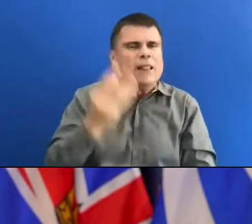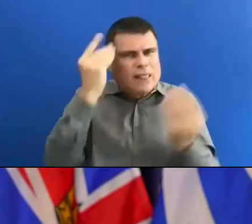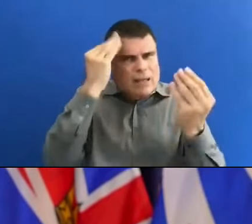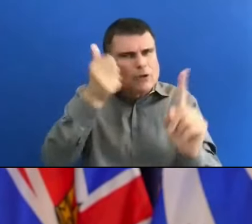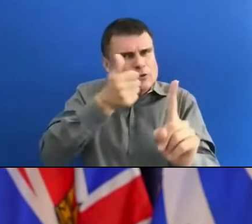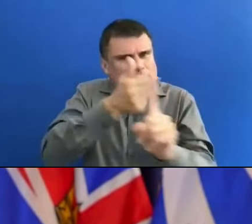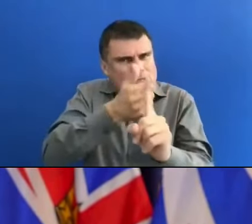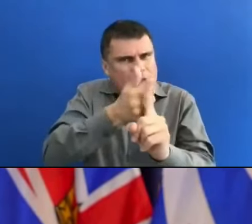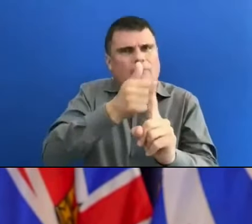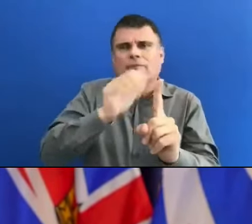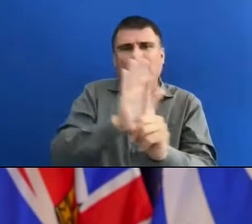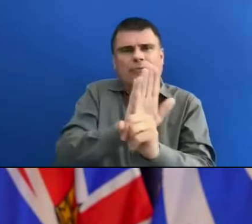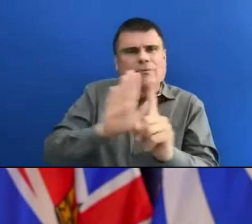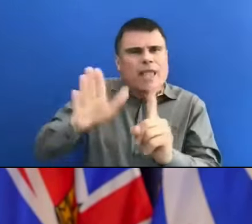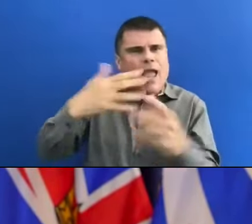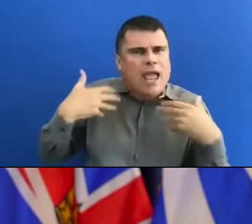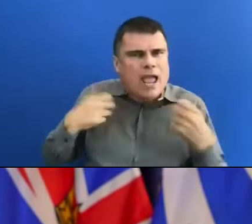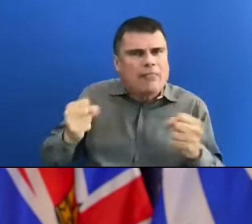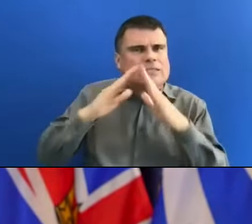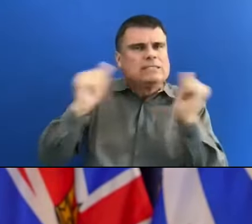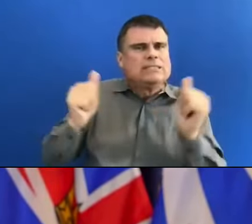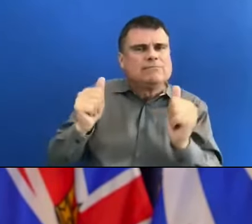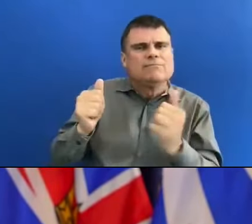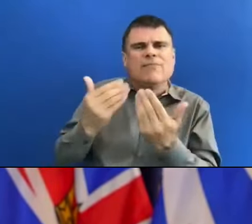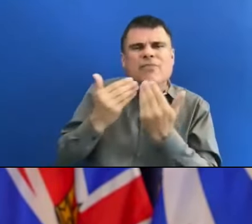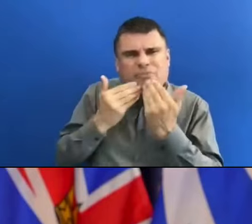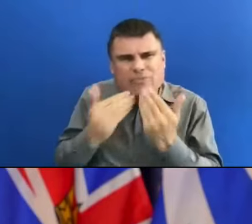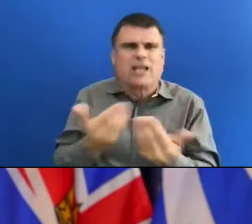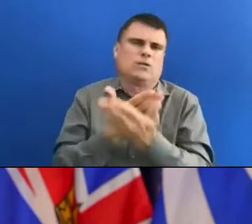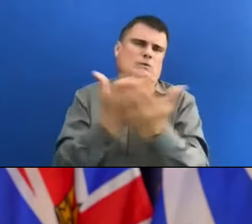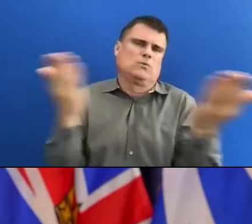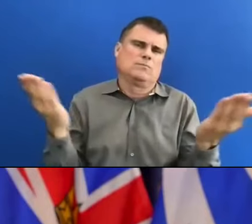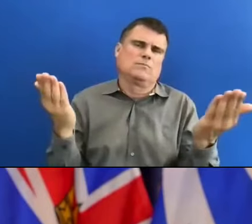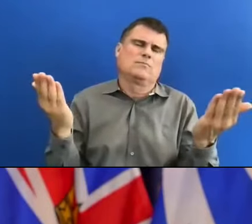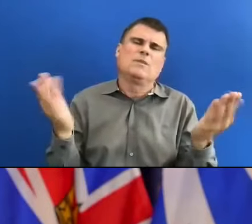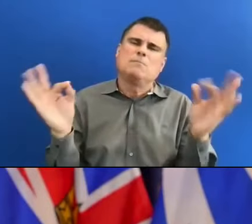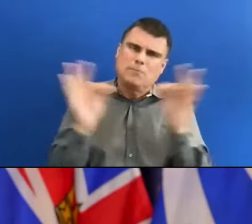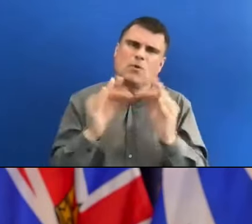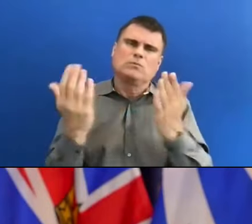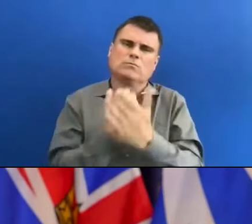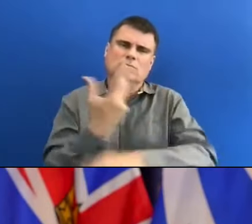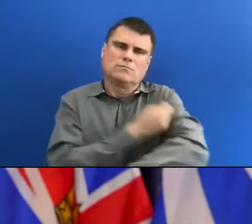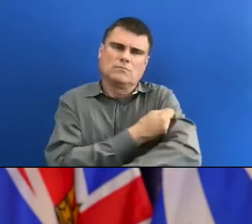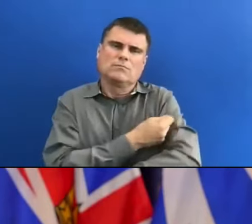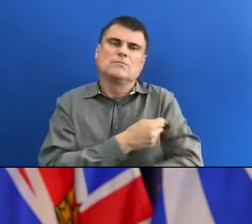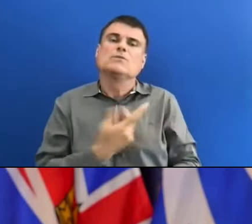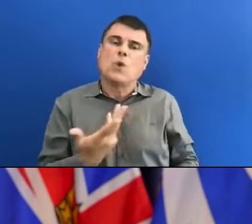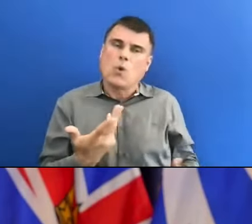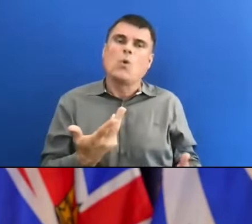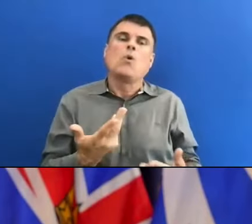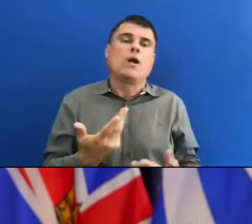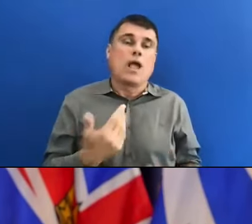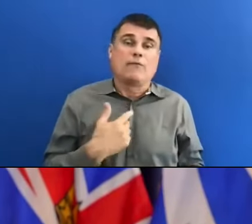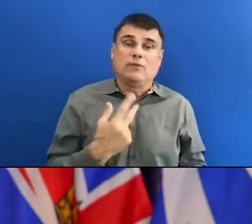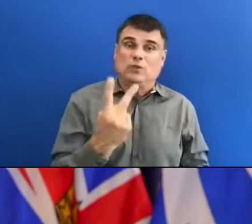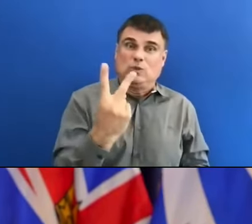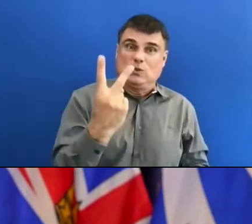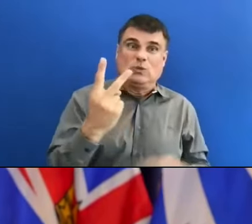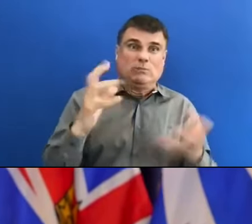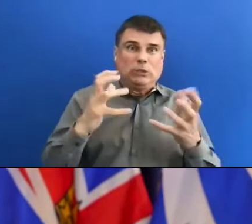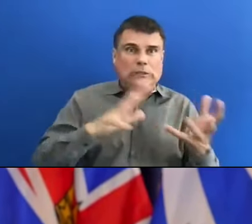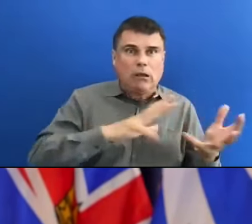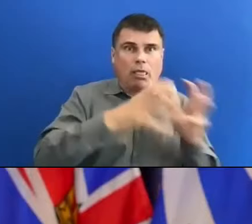during this healthcare emergency, during these two public health emergencies. I think it